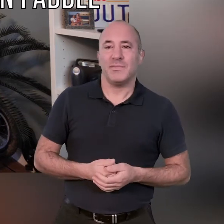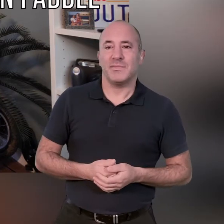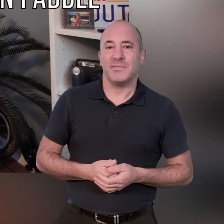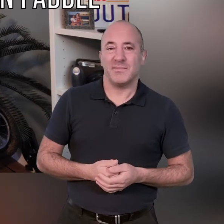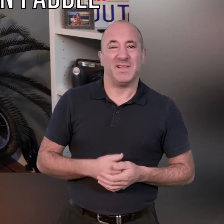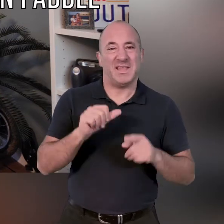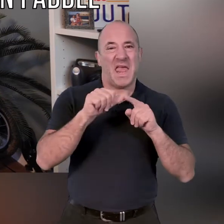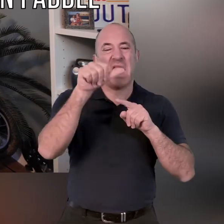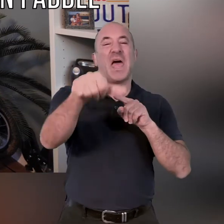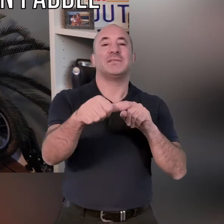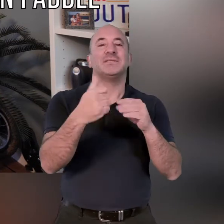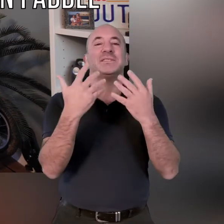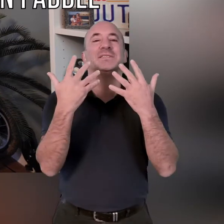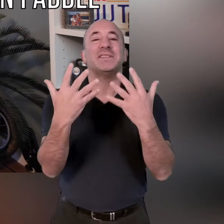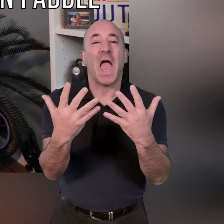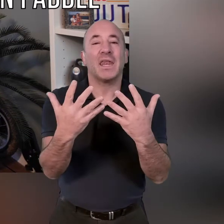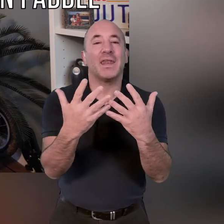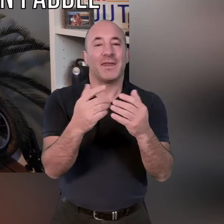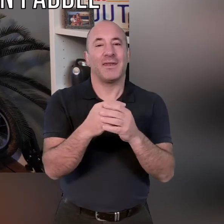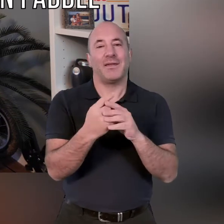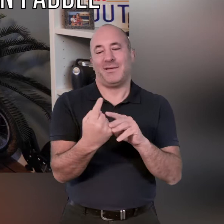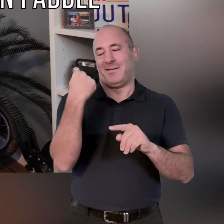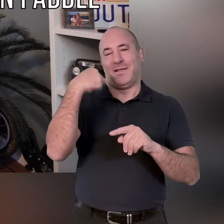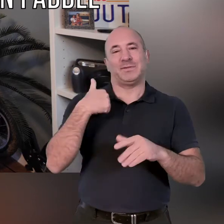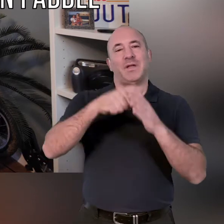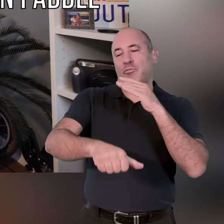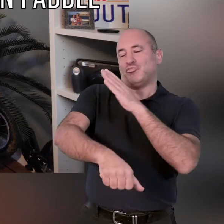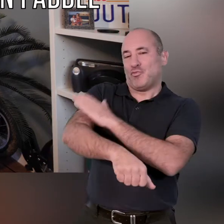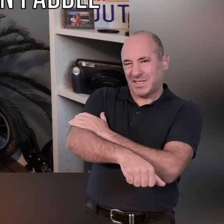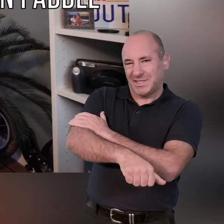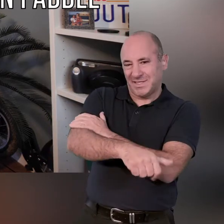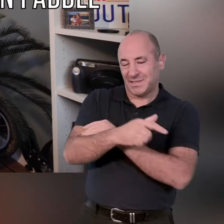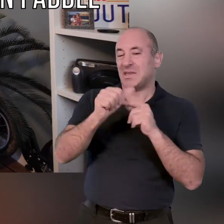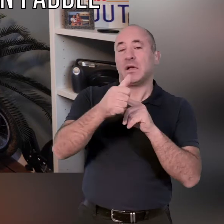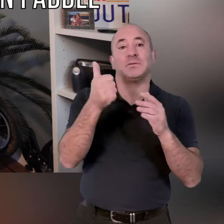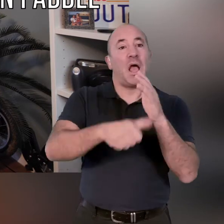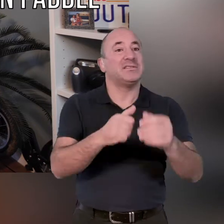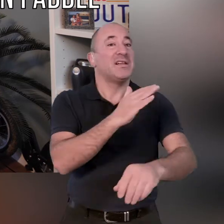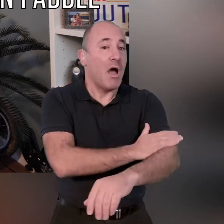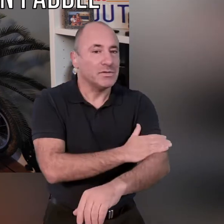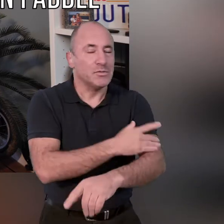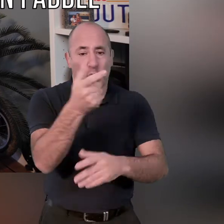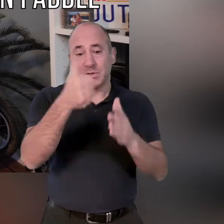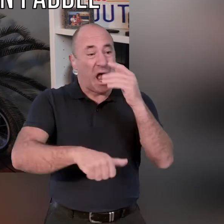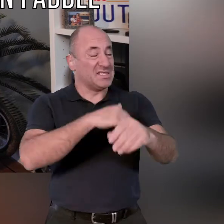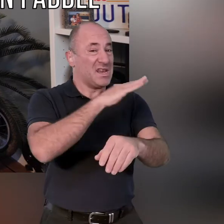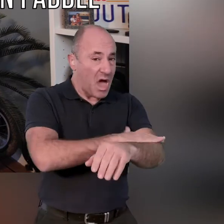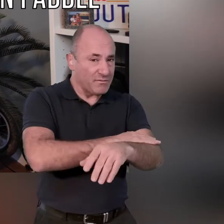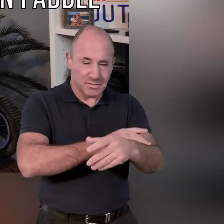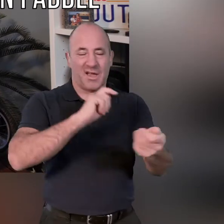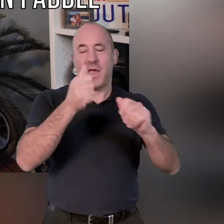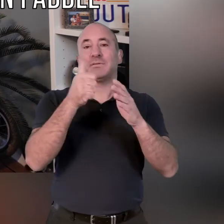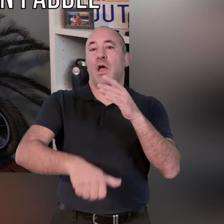and as i said on the next set of ten reps we're going to start with the arm we did second on the first time and there's a good